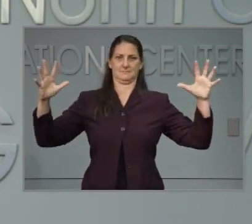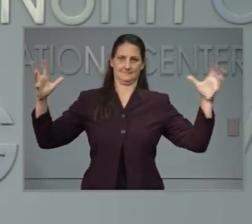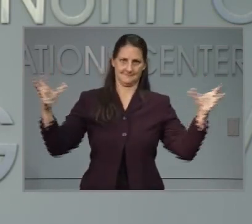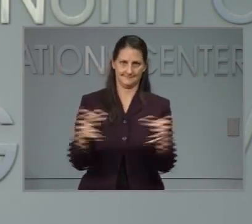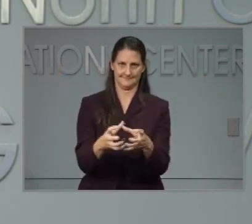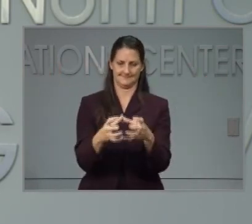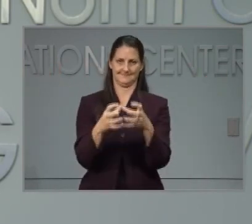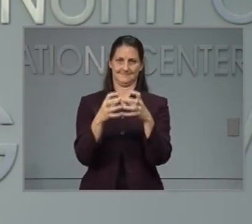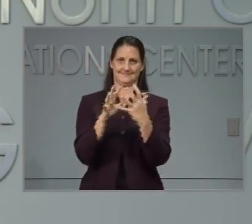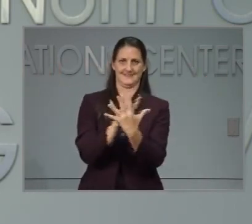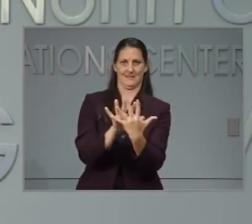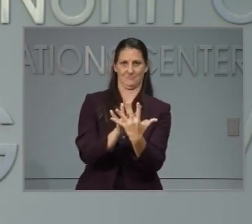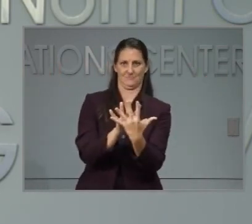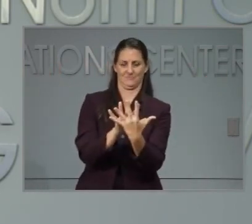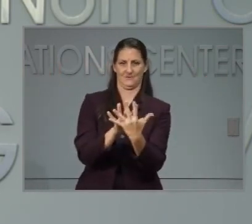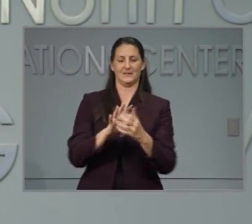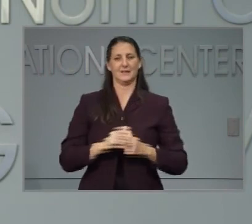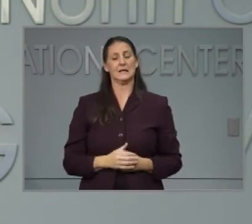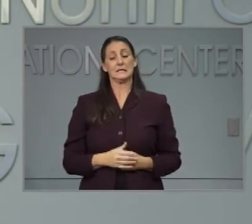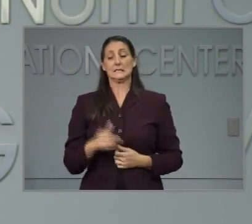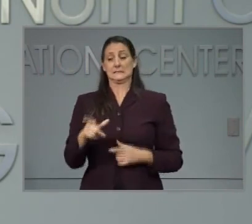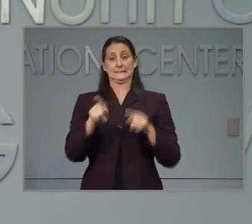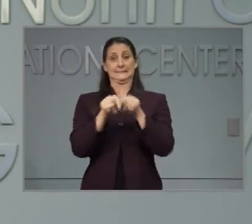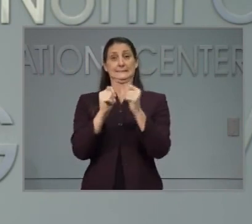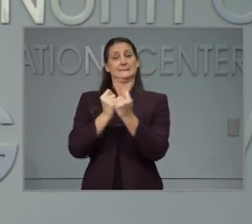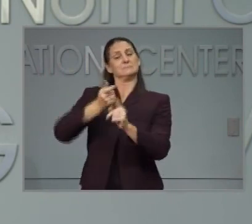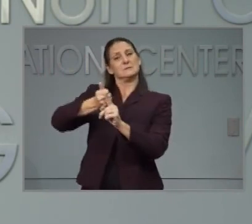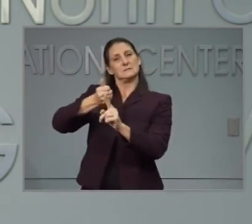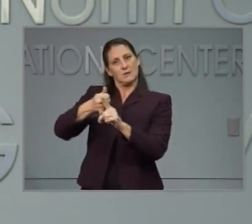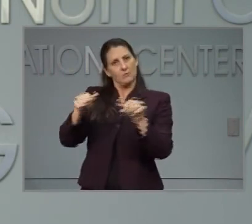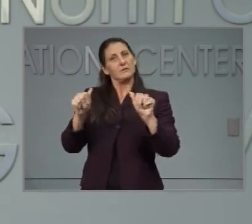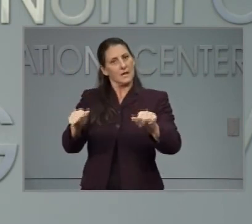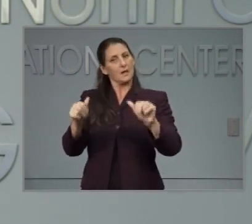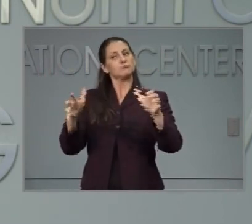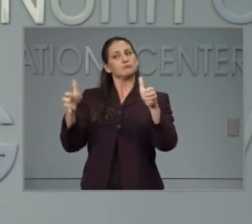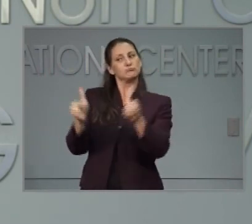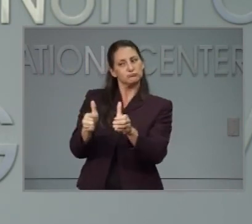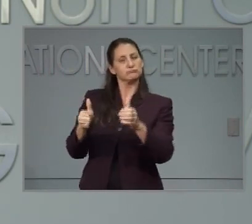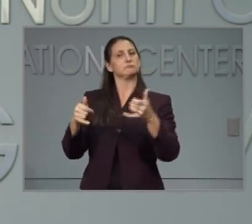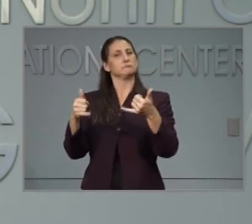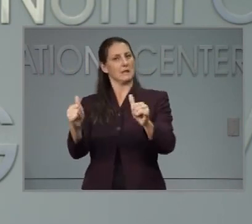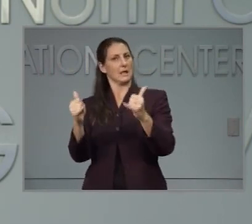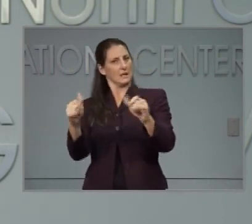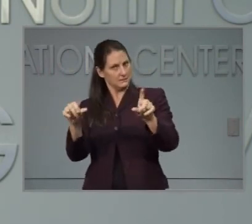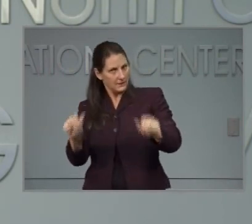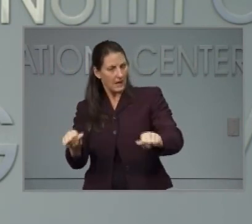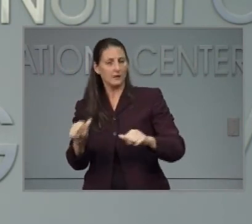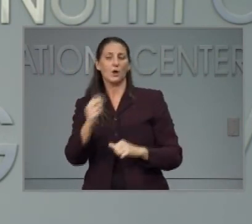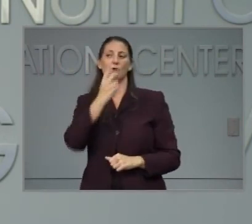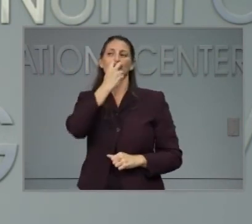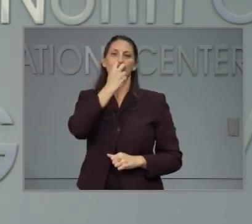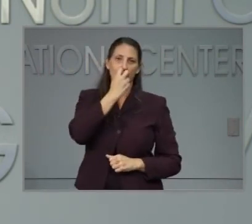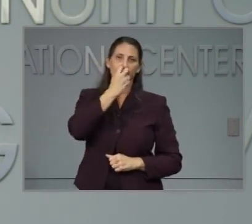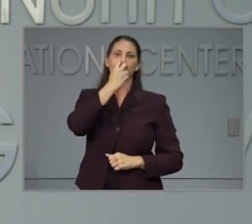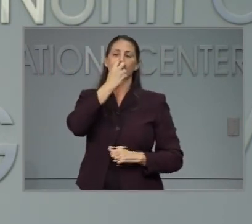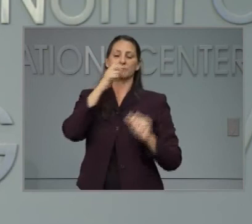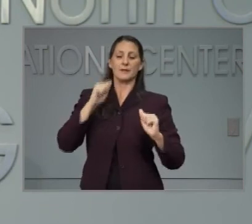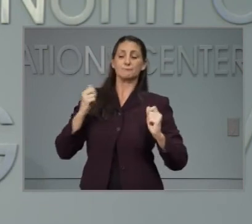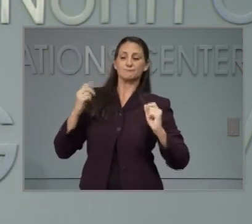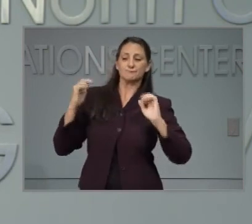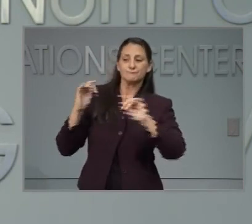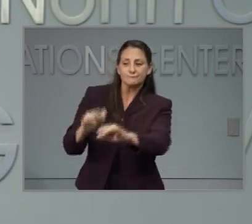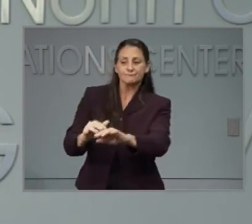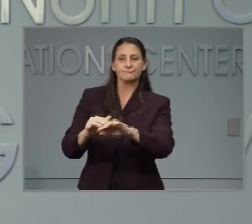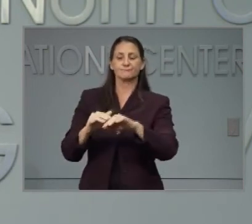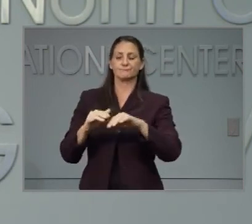these teams can allow be allowed to play and the referees and whatever support staff that need